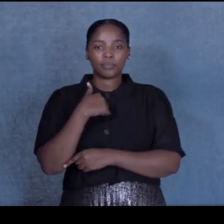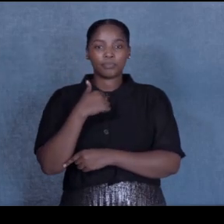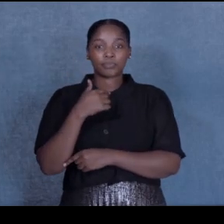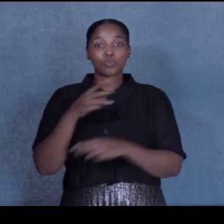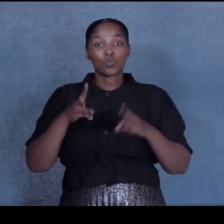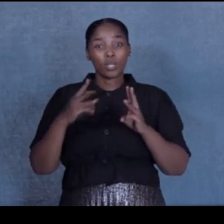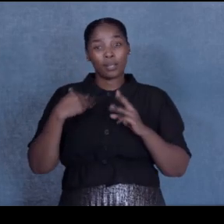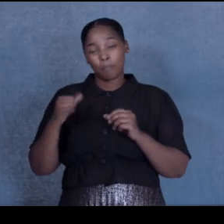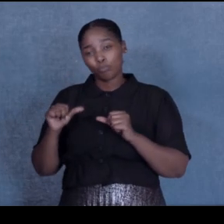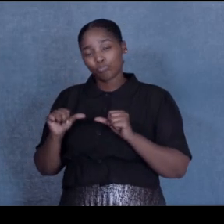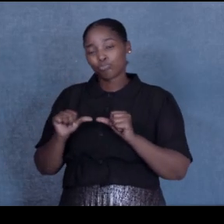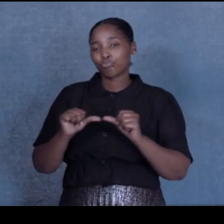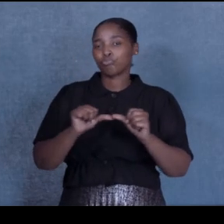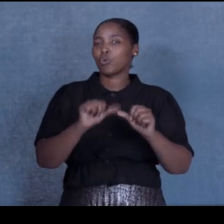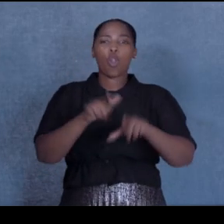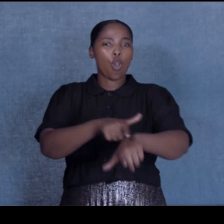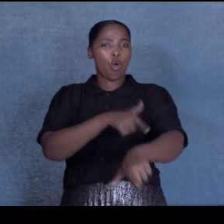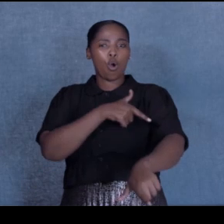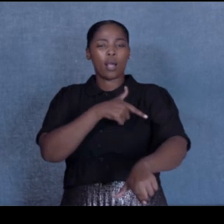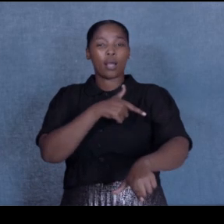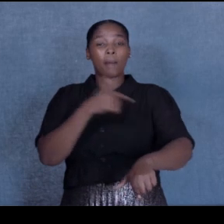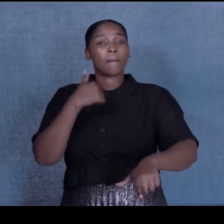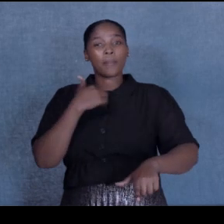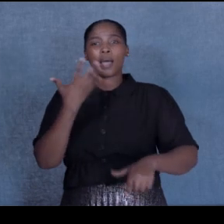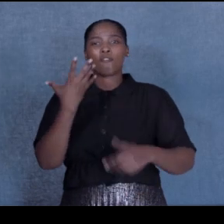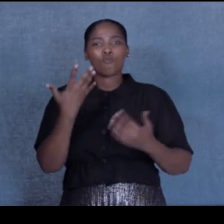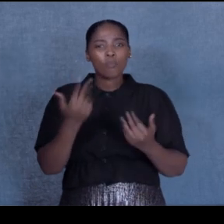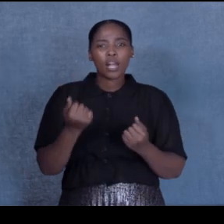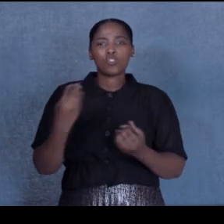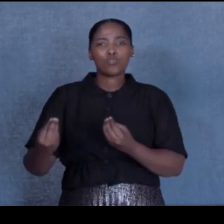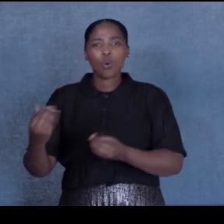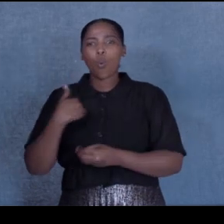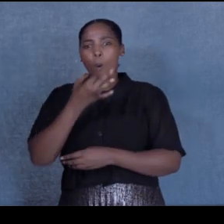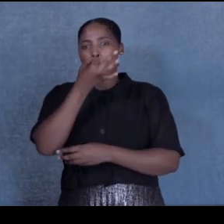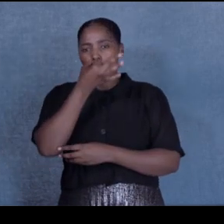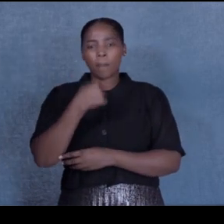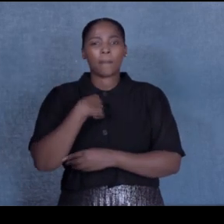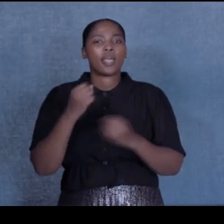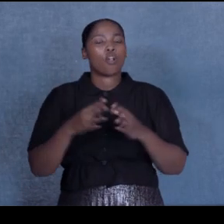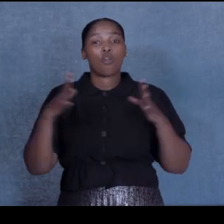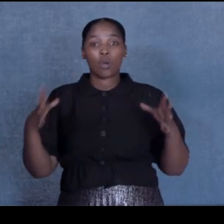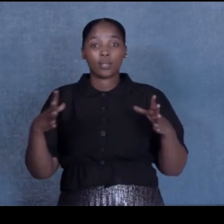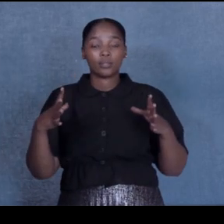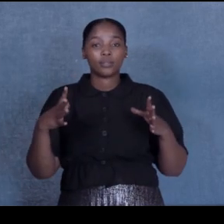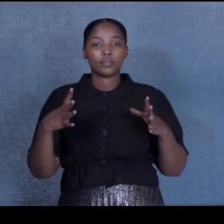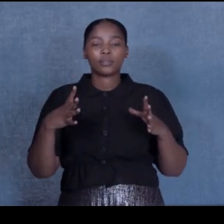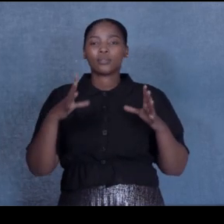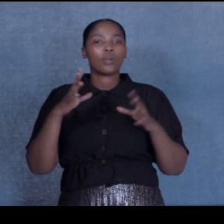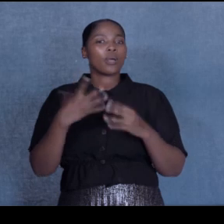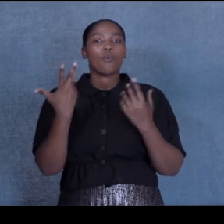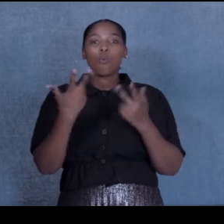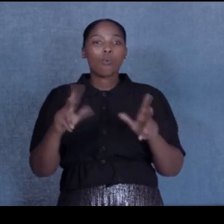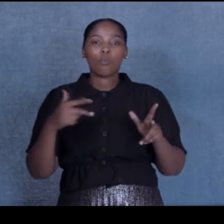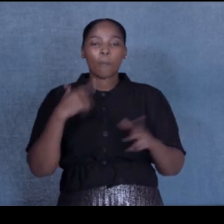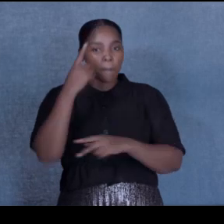very long journey. Children used to bully me a lot. And no one will believe me, but I was thrown in a